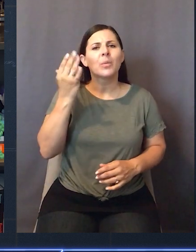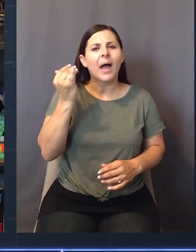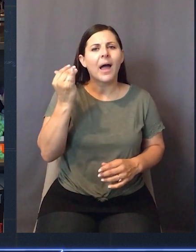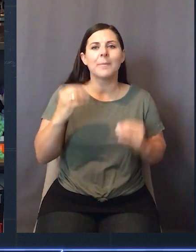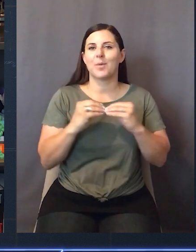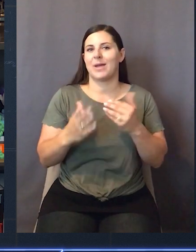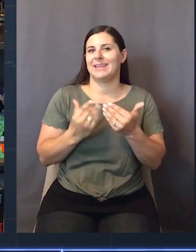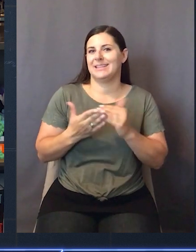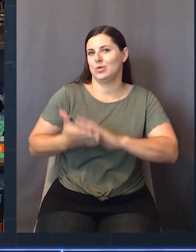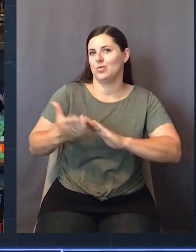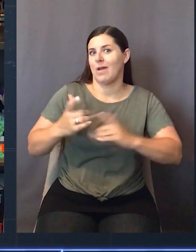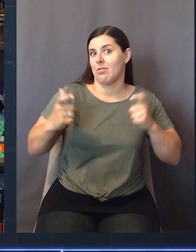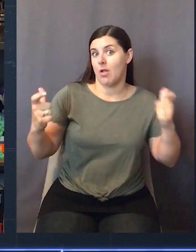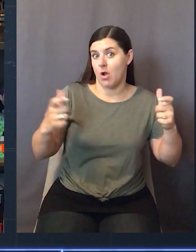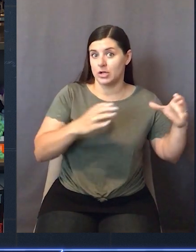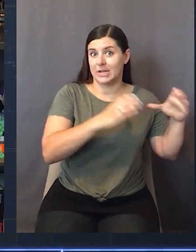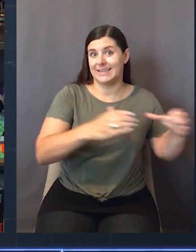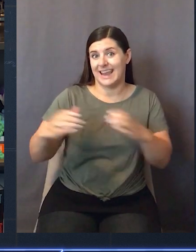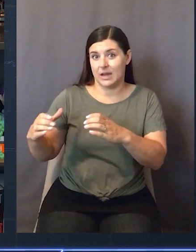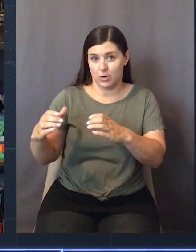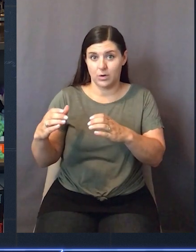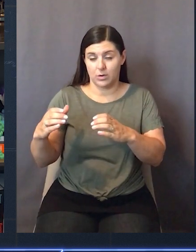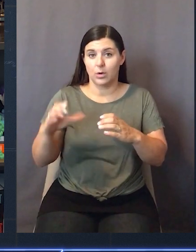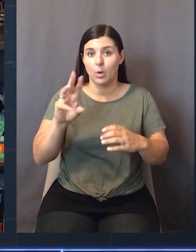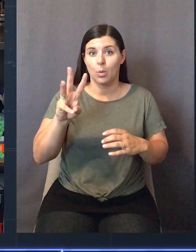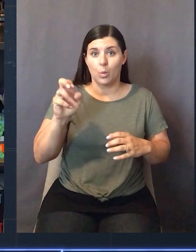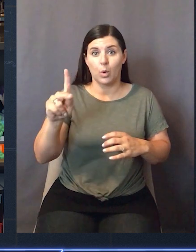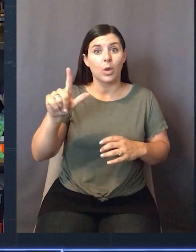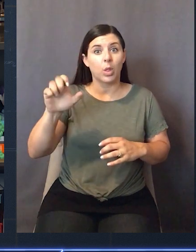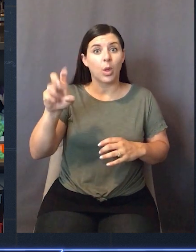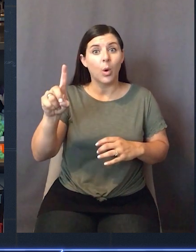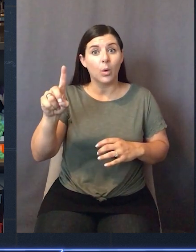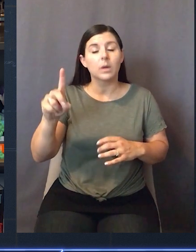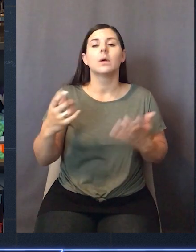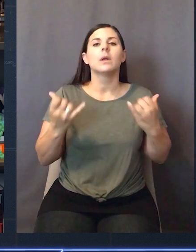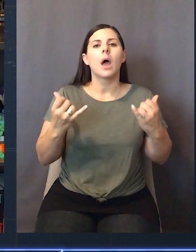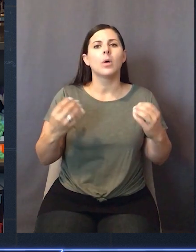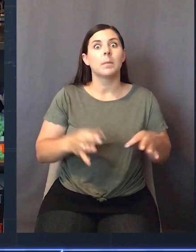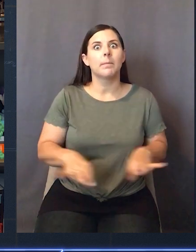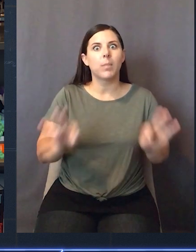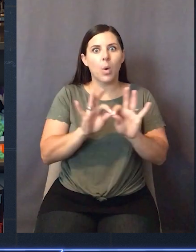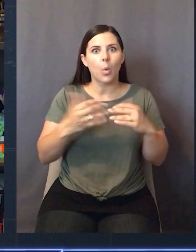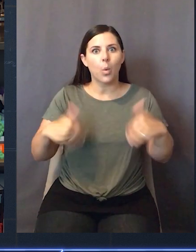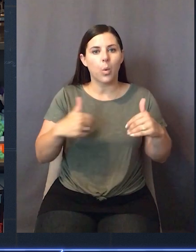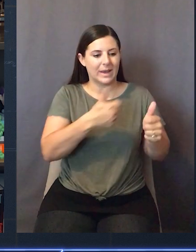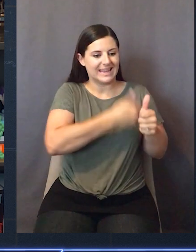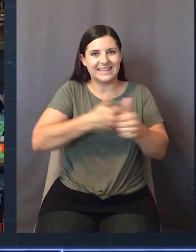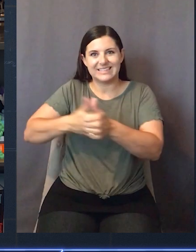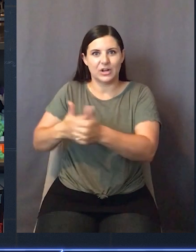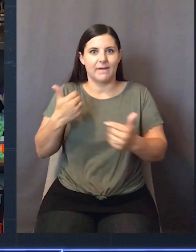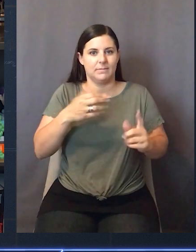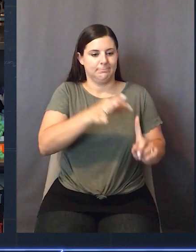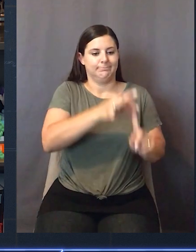it's going to make it easier for you to run your large container-based workloads, and it's especially vital because every container needs its own unique